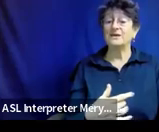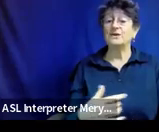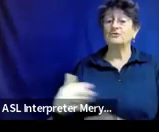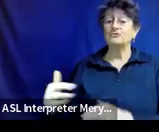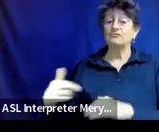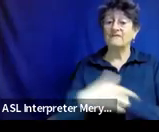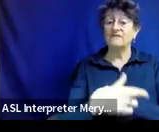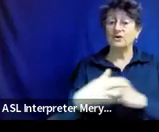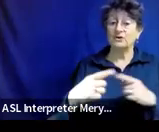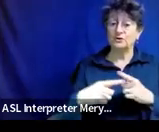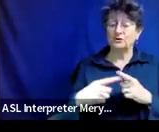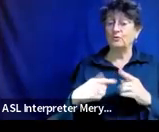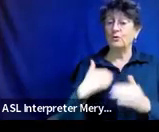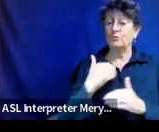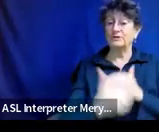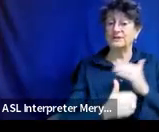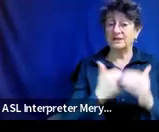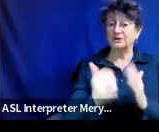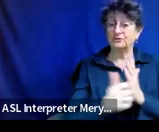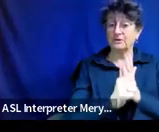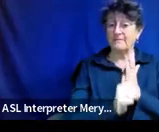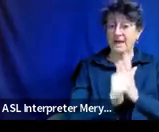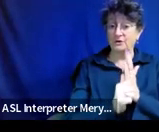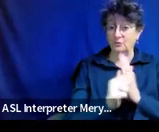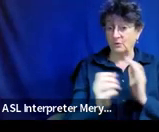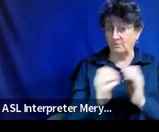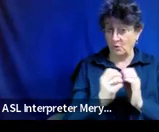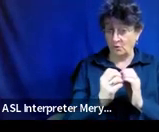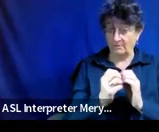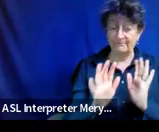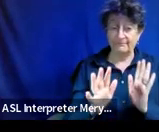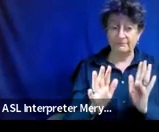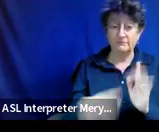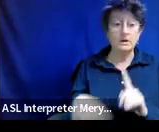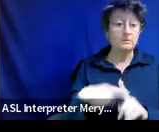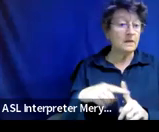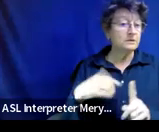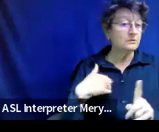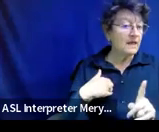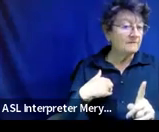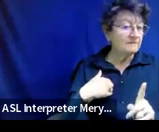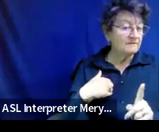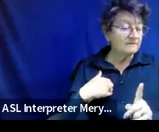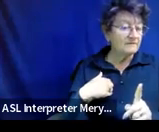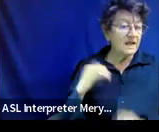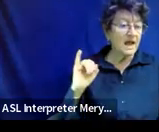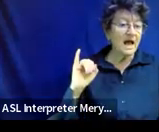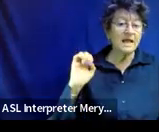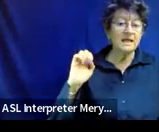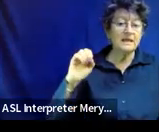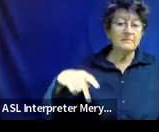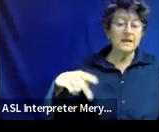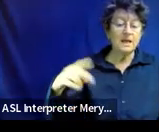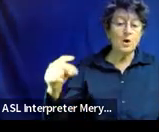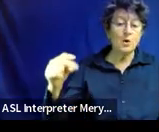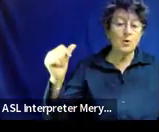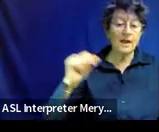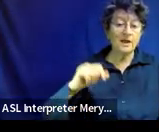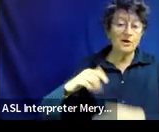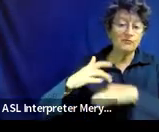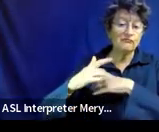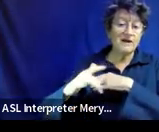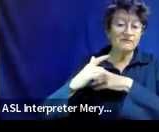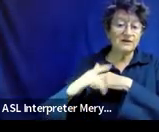more. And then we also have. Oh, here's our IEP quick reference document, a link to that.